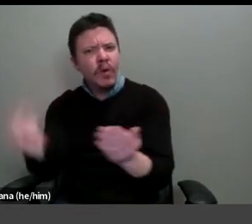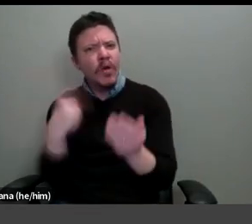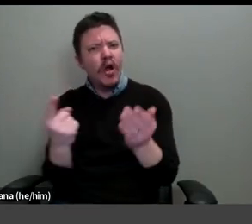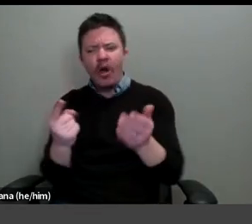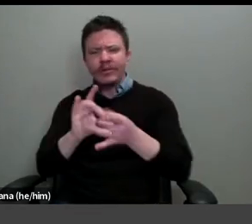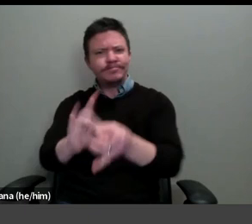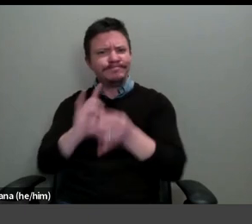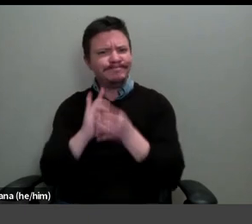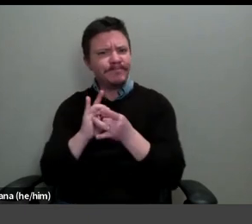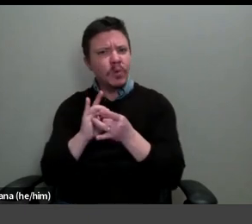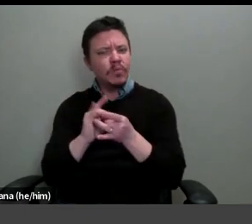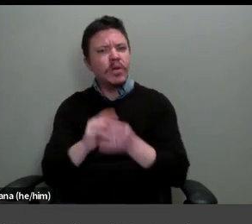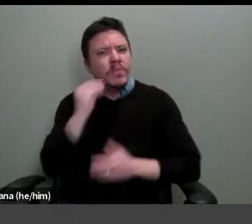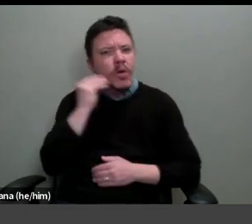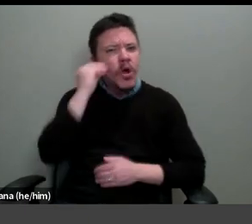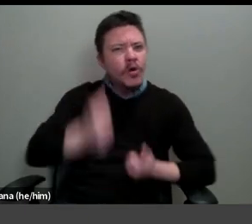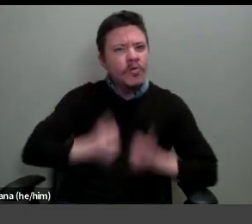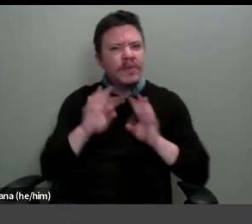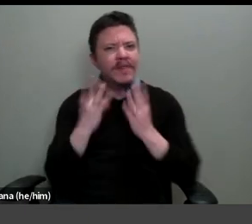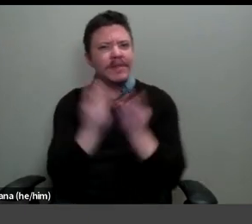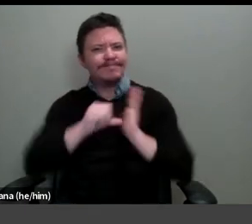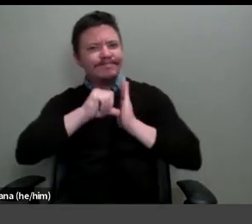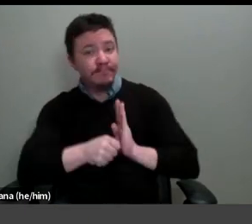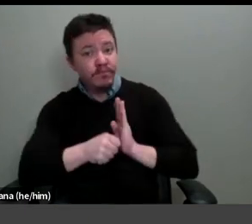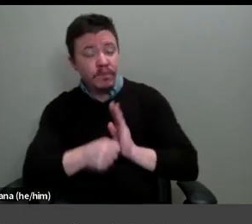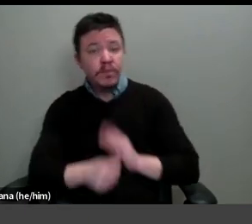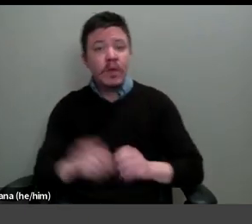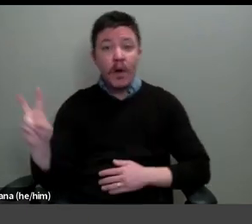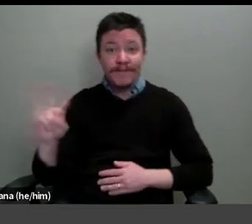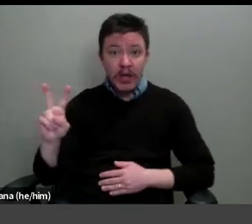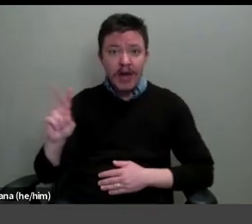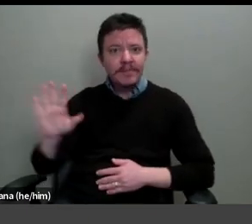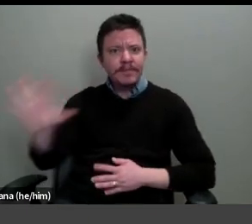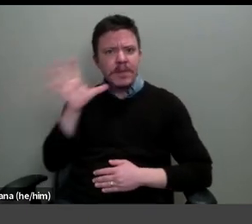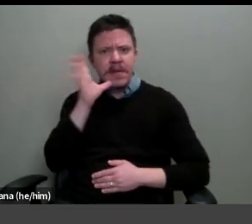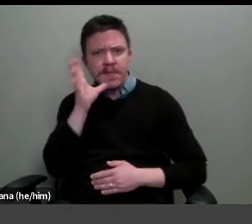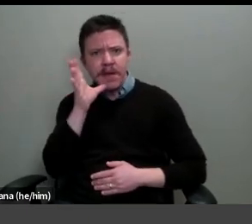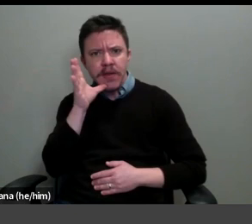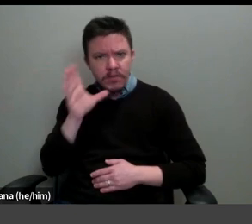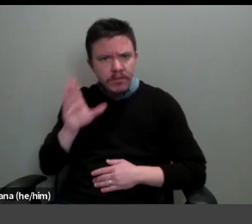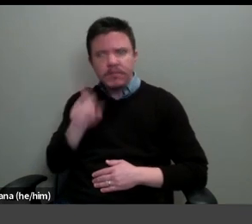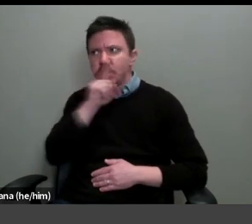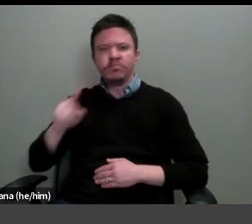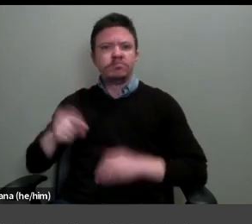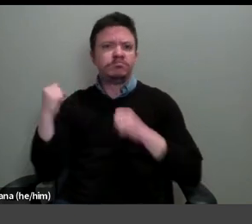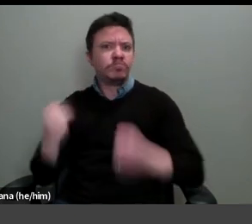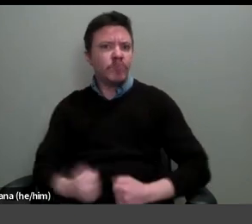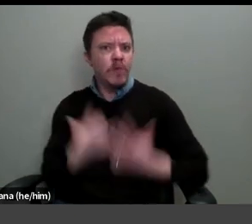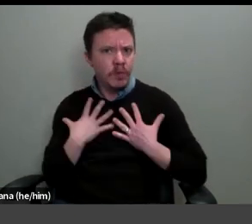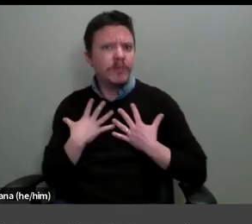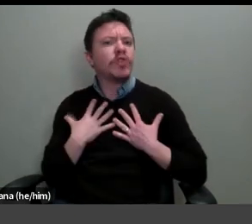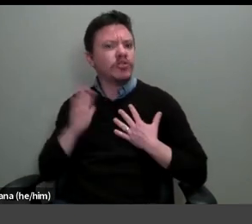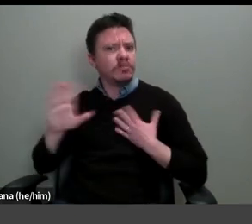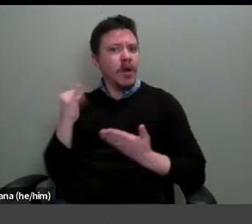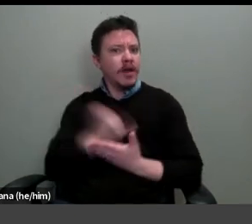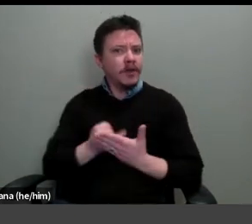and especially family. For Edward Vuillard, his mother was the prime source of inspiration. And today we have